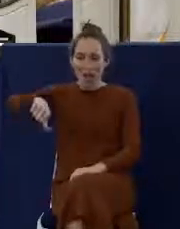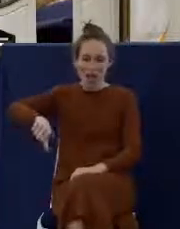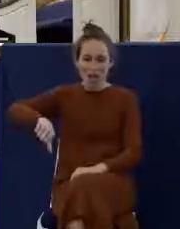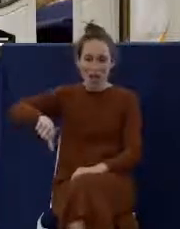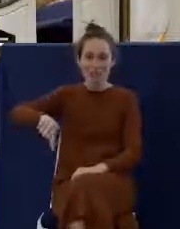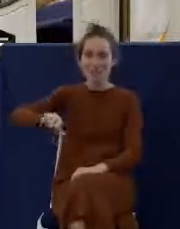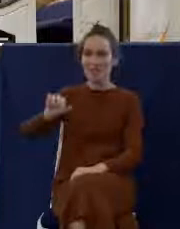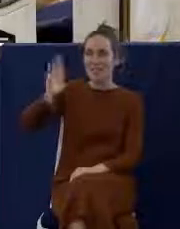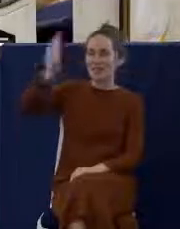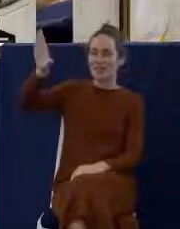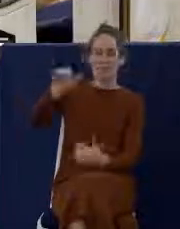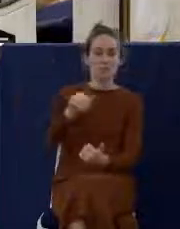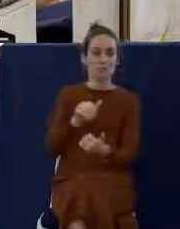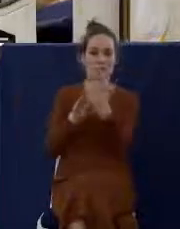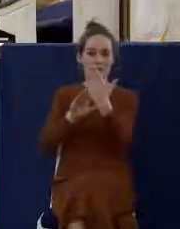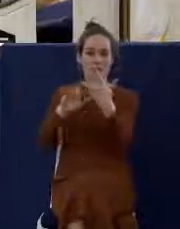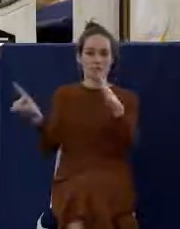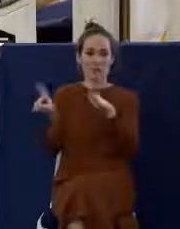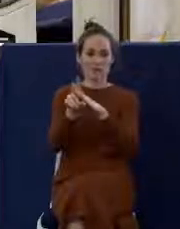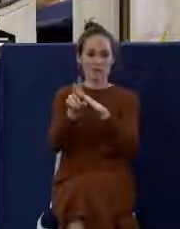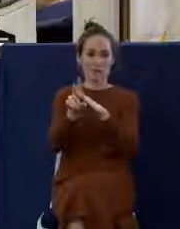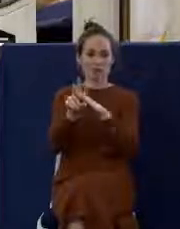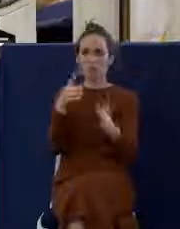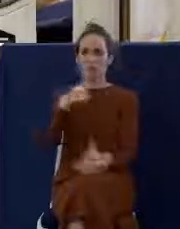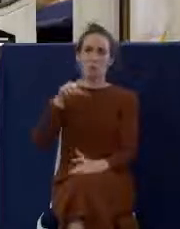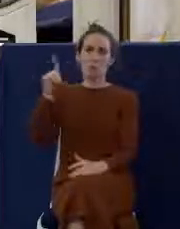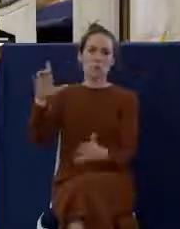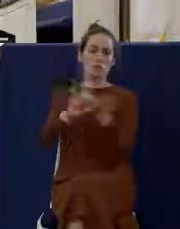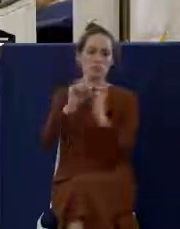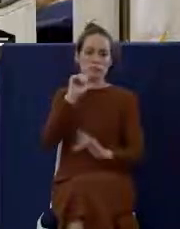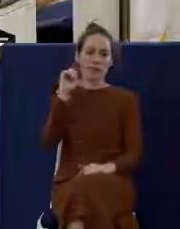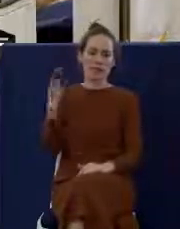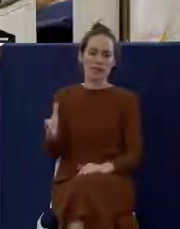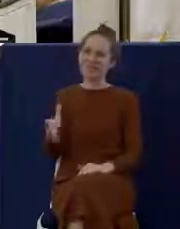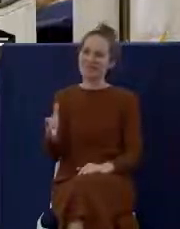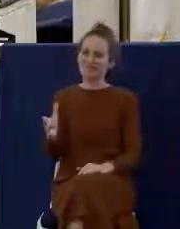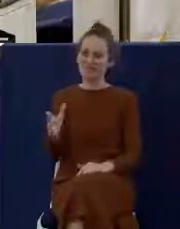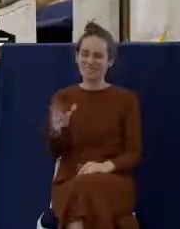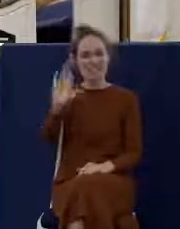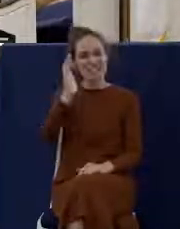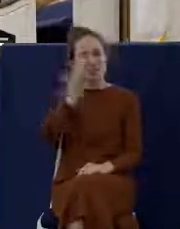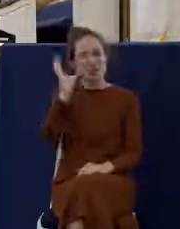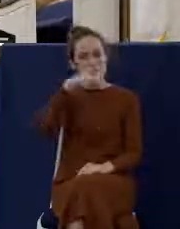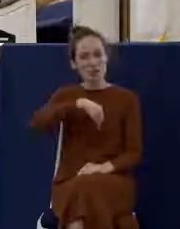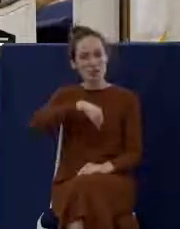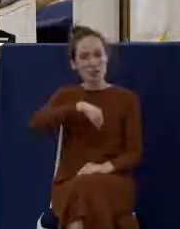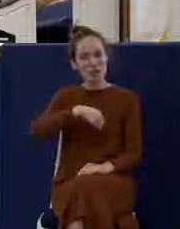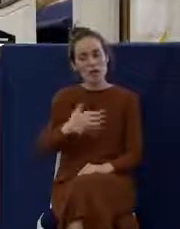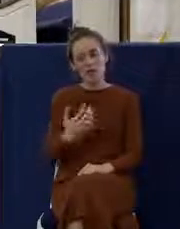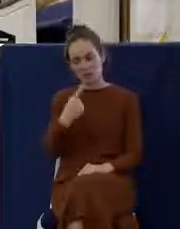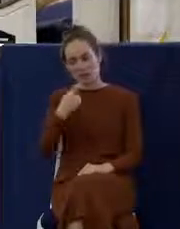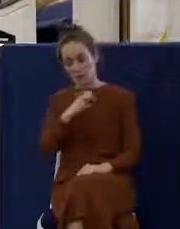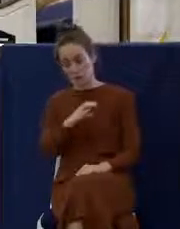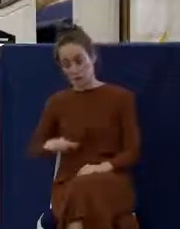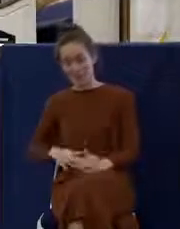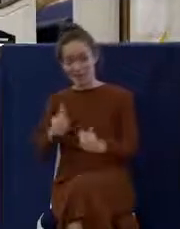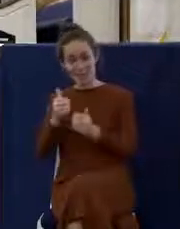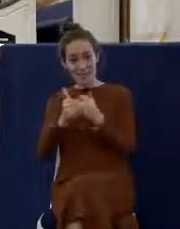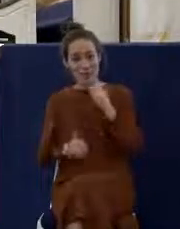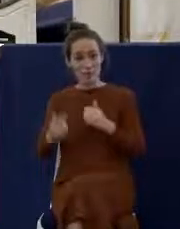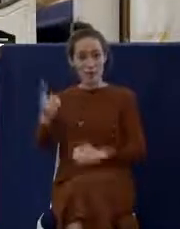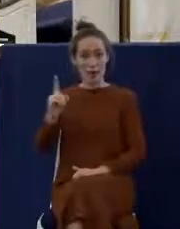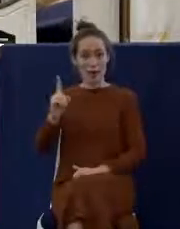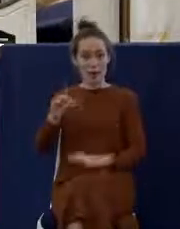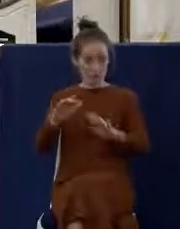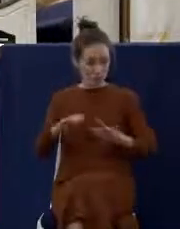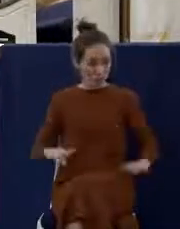the presence of Christ. It seems bizarre to me to say that Christ is everywhere present. He's present